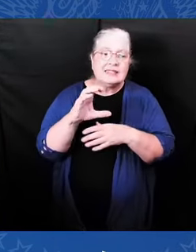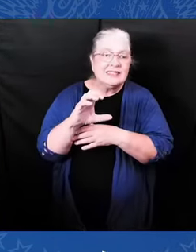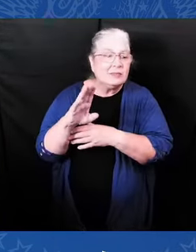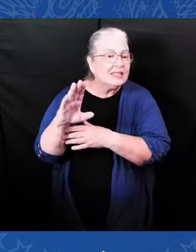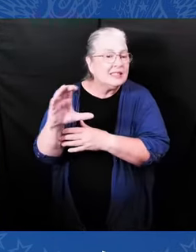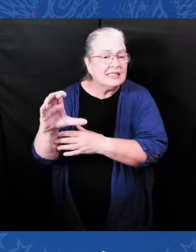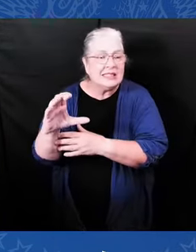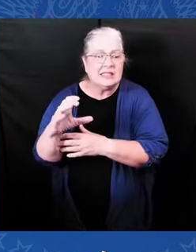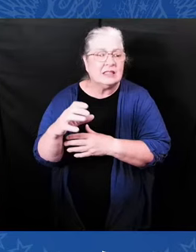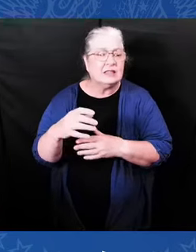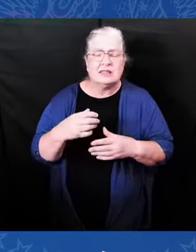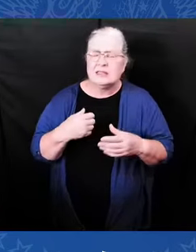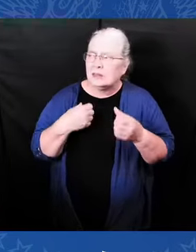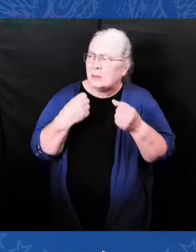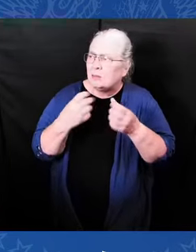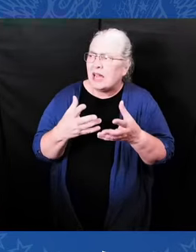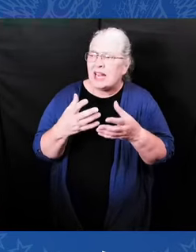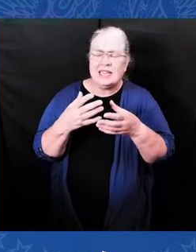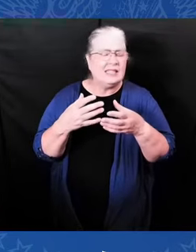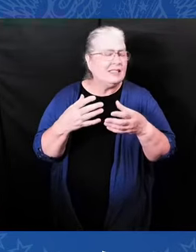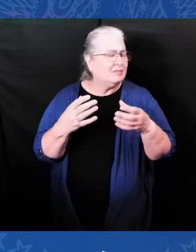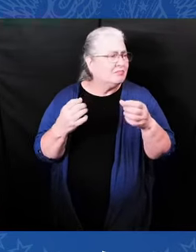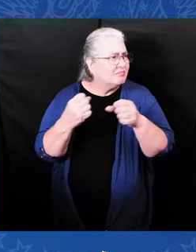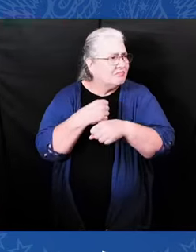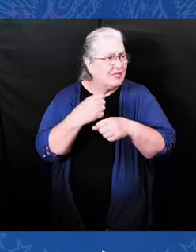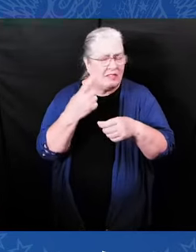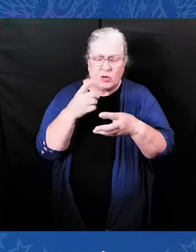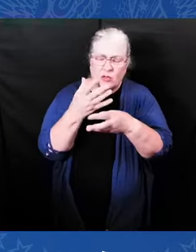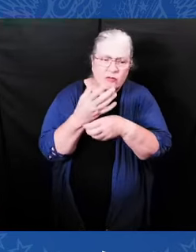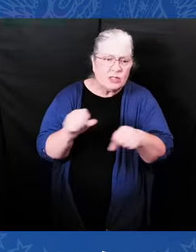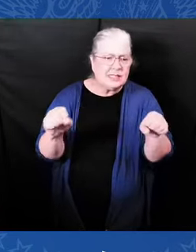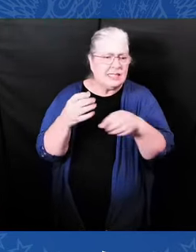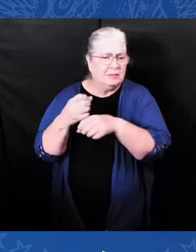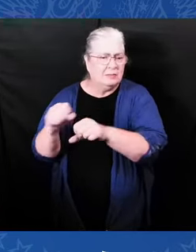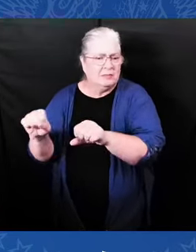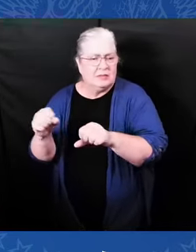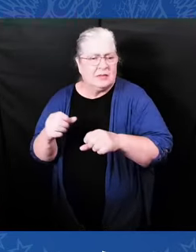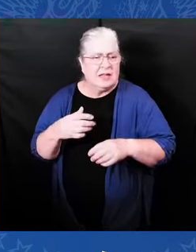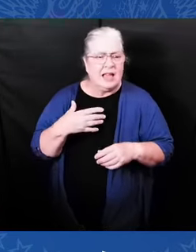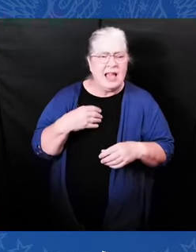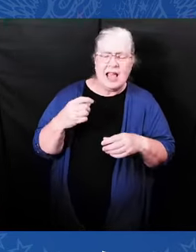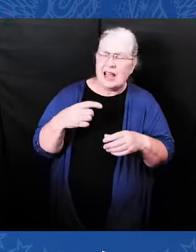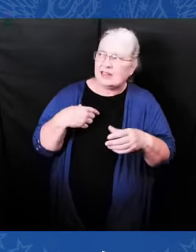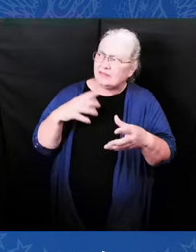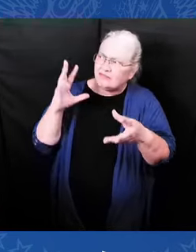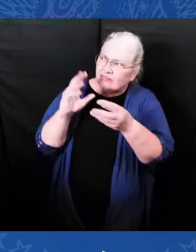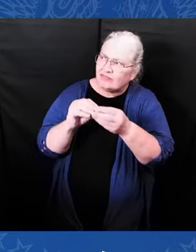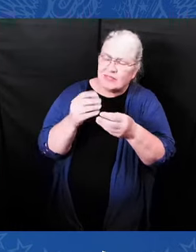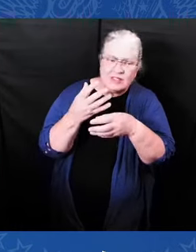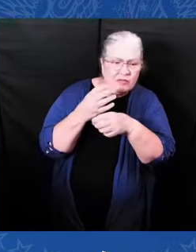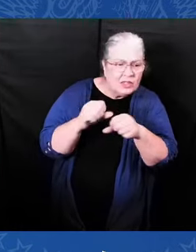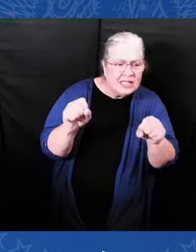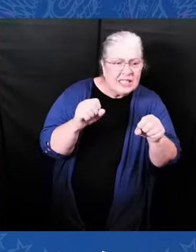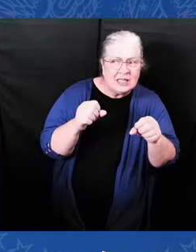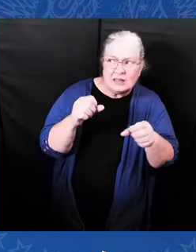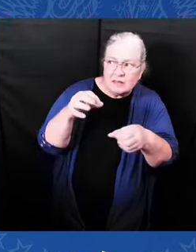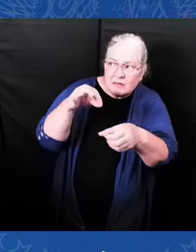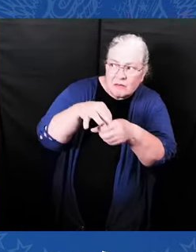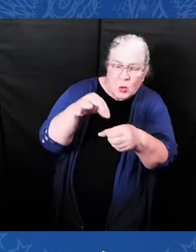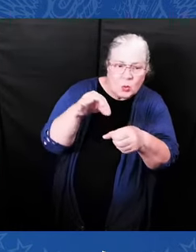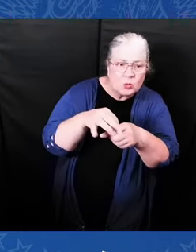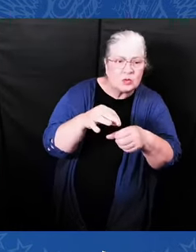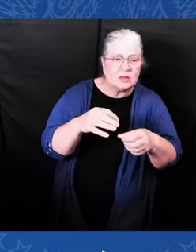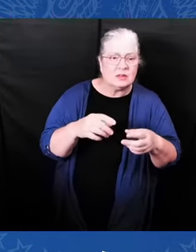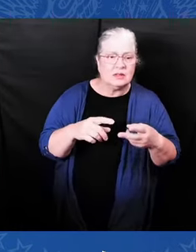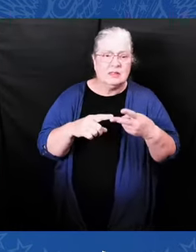America's full history, to address inequity and diversity, to love who you